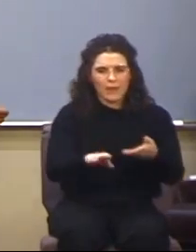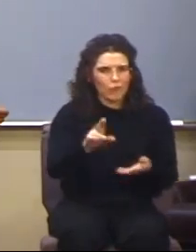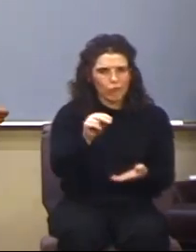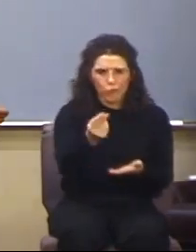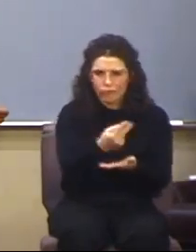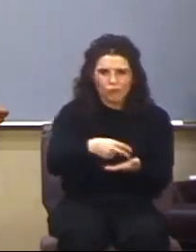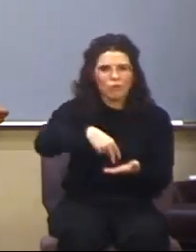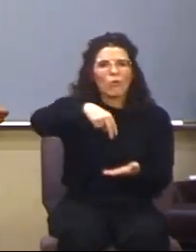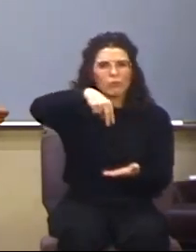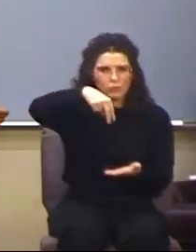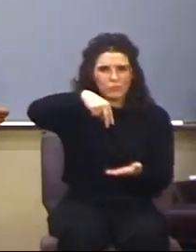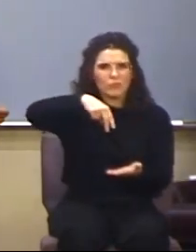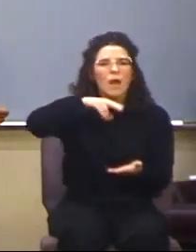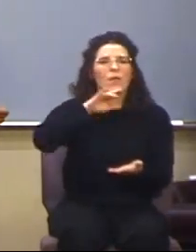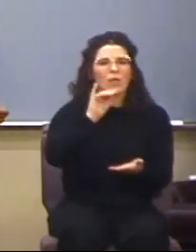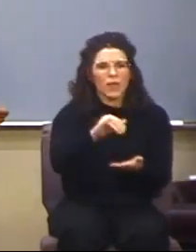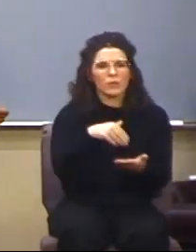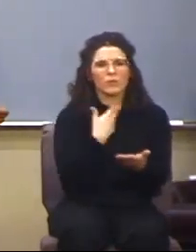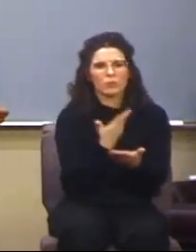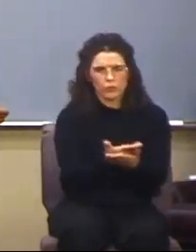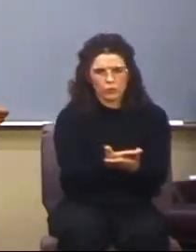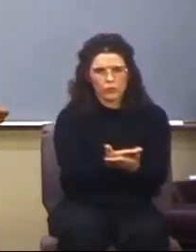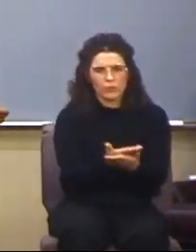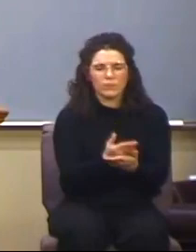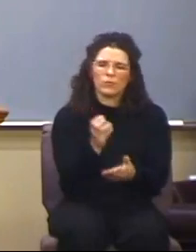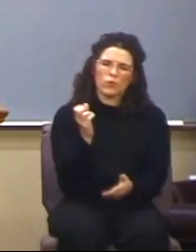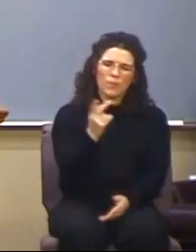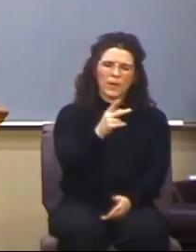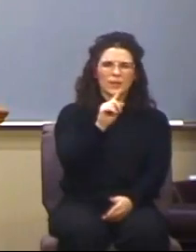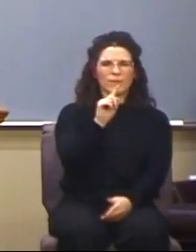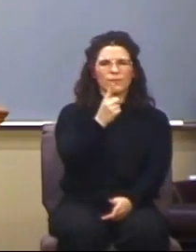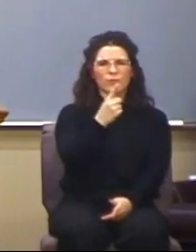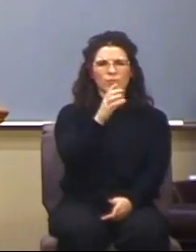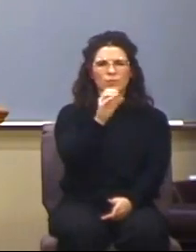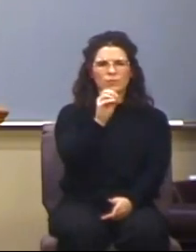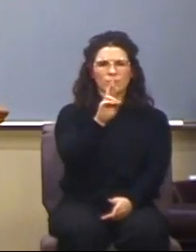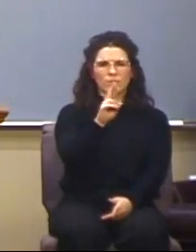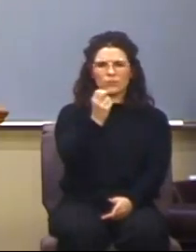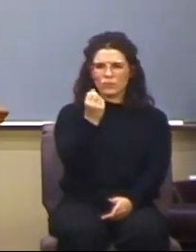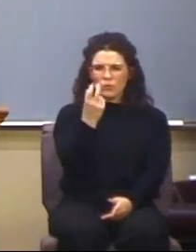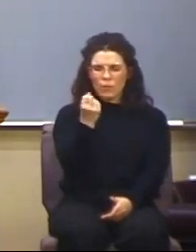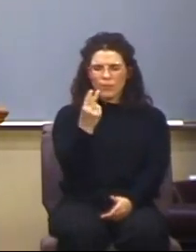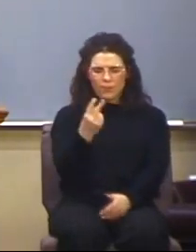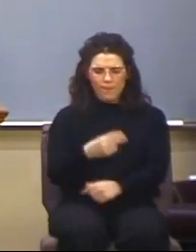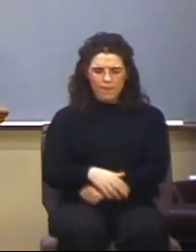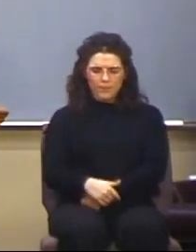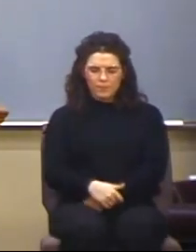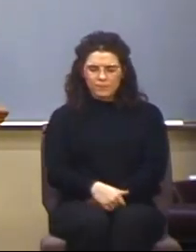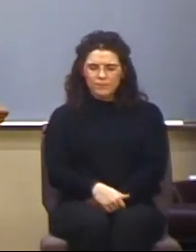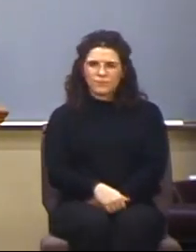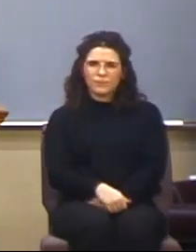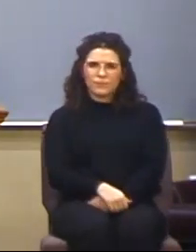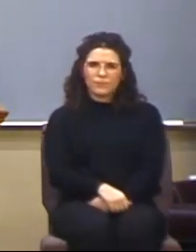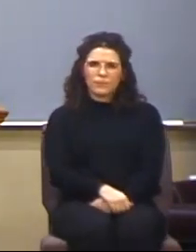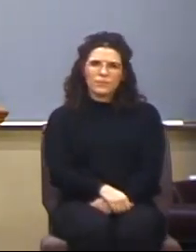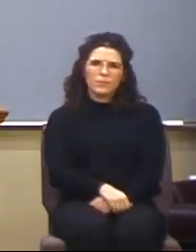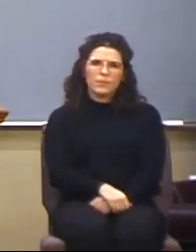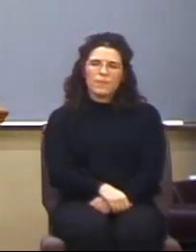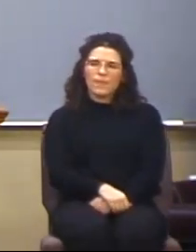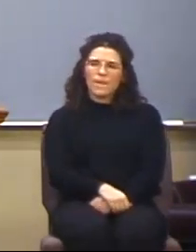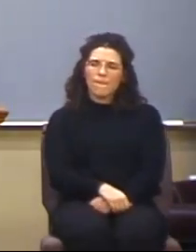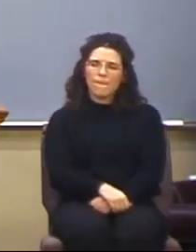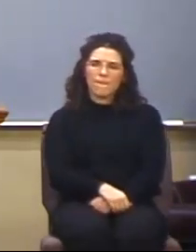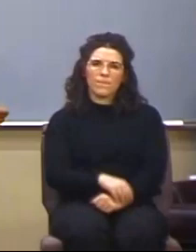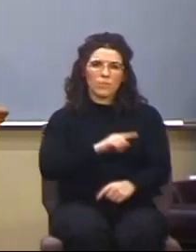When we understand the reason, one of the reasons why the Corinthians possess these